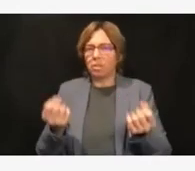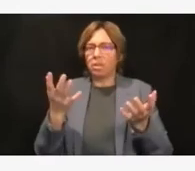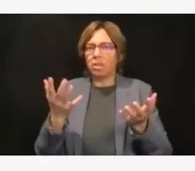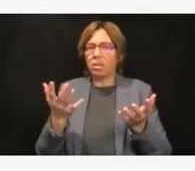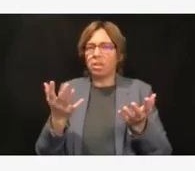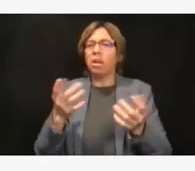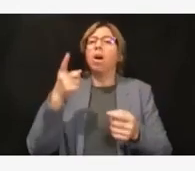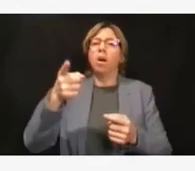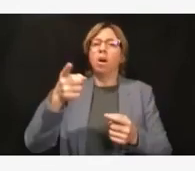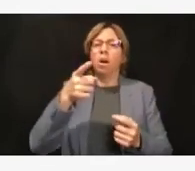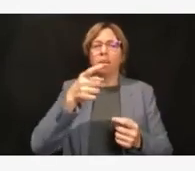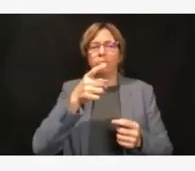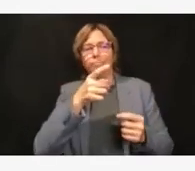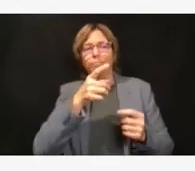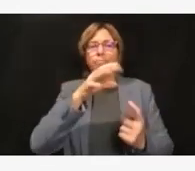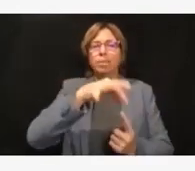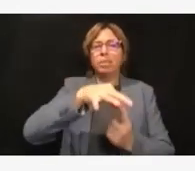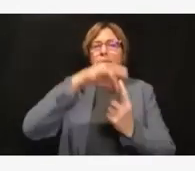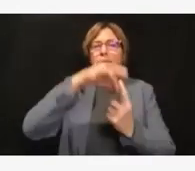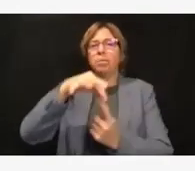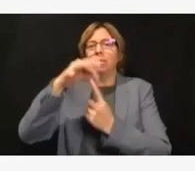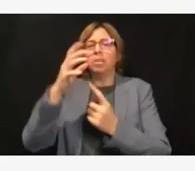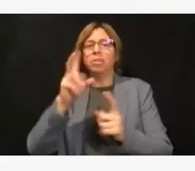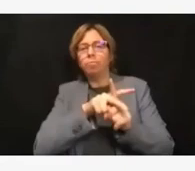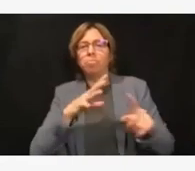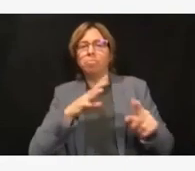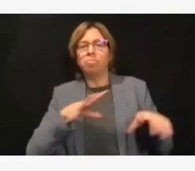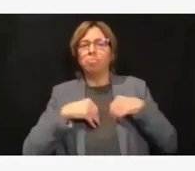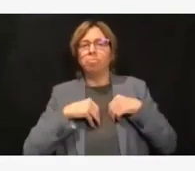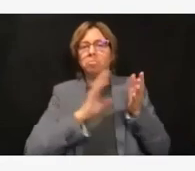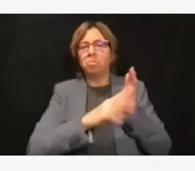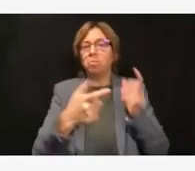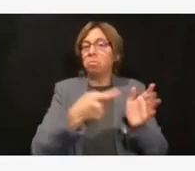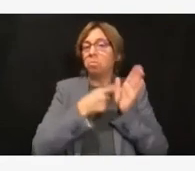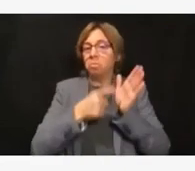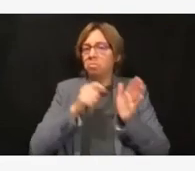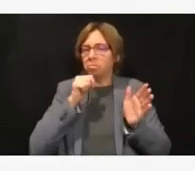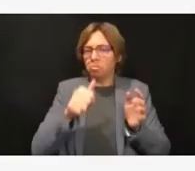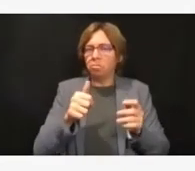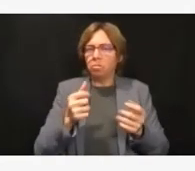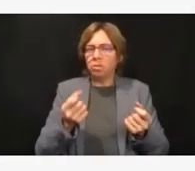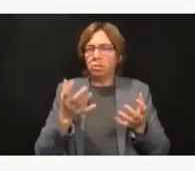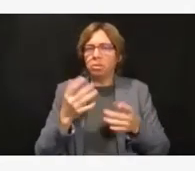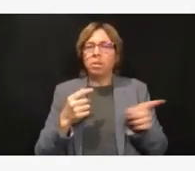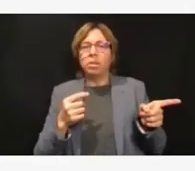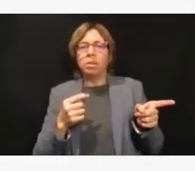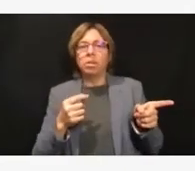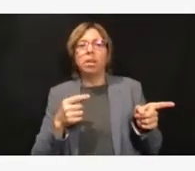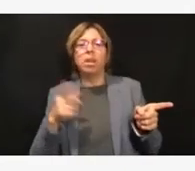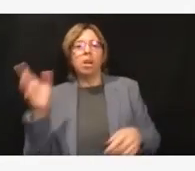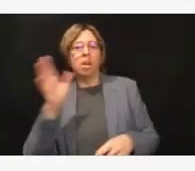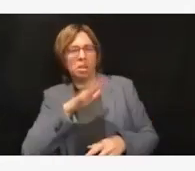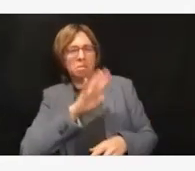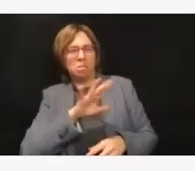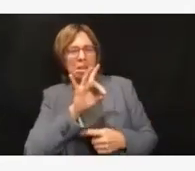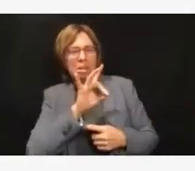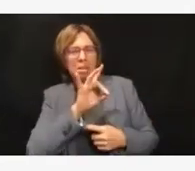It's a ballpark around 8%, 9%.